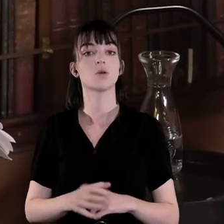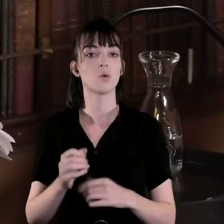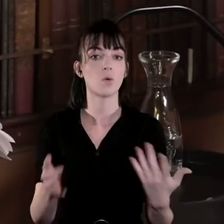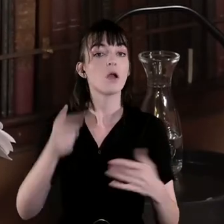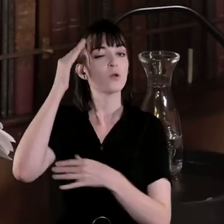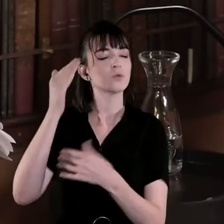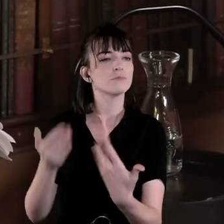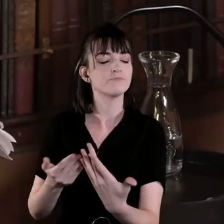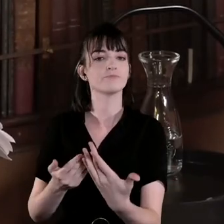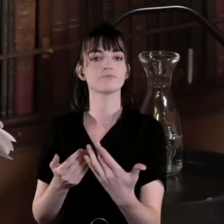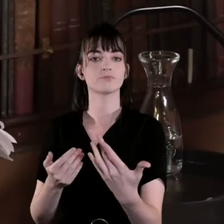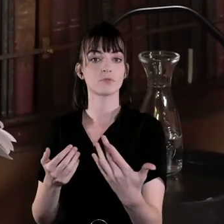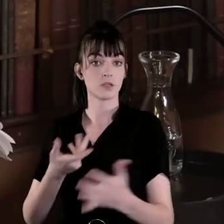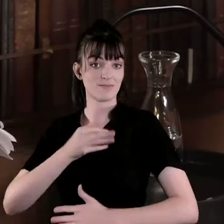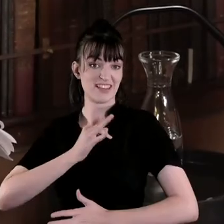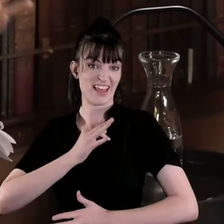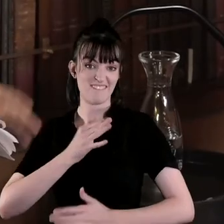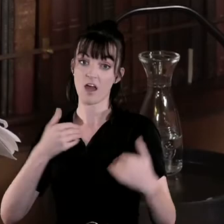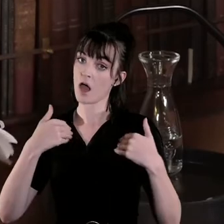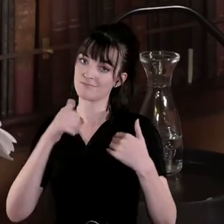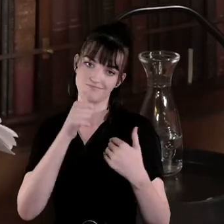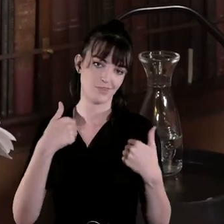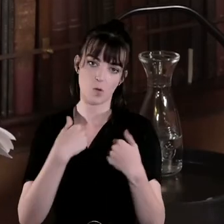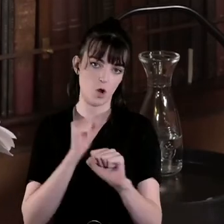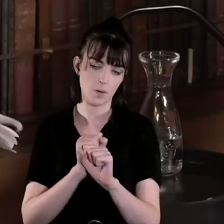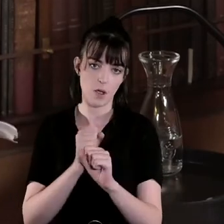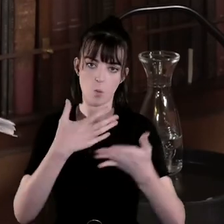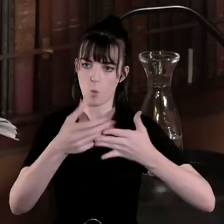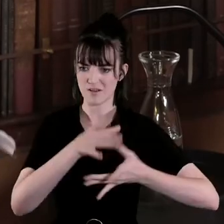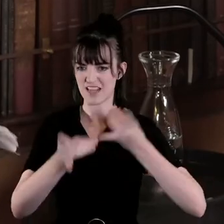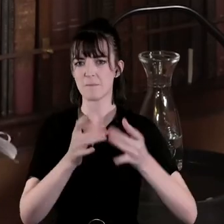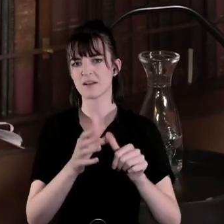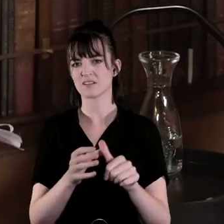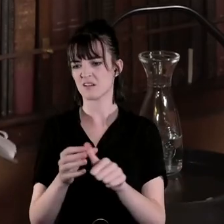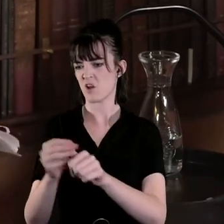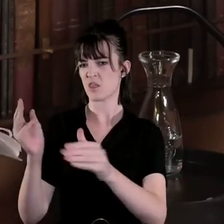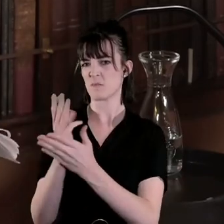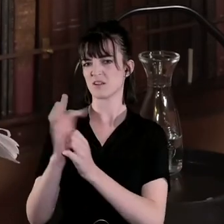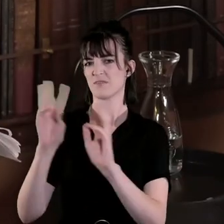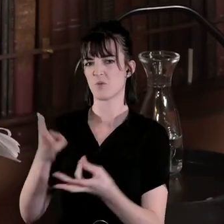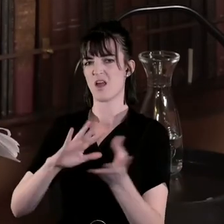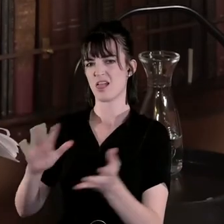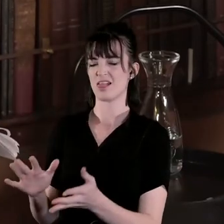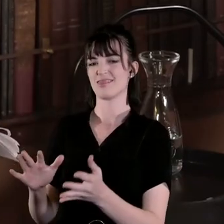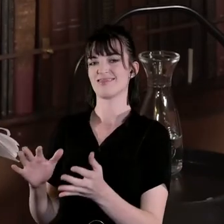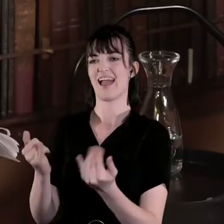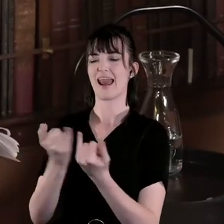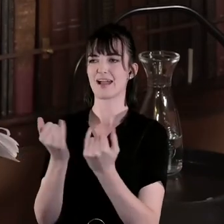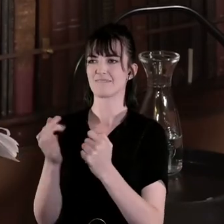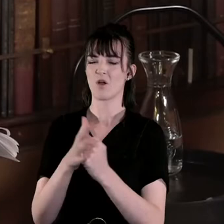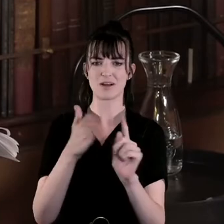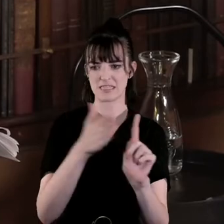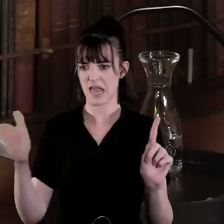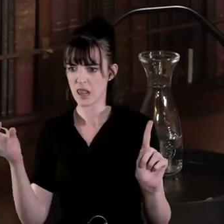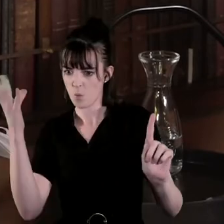I suppose I'm not too worried about what was happening in the other part of the world per se in terms of scale I think